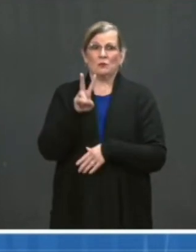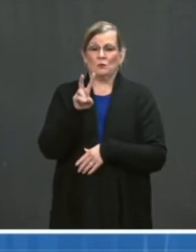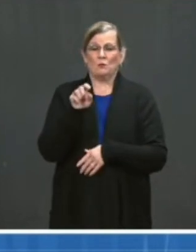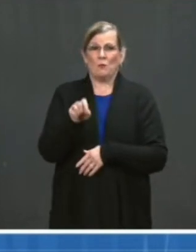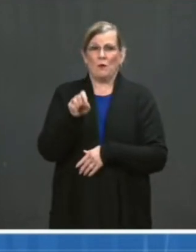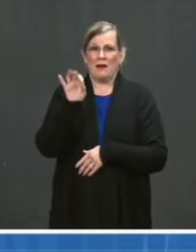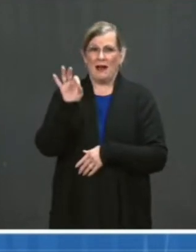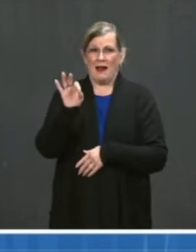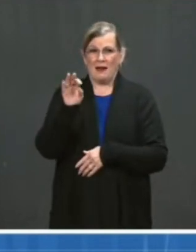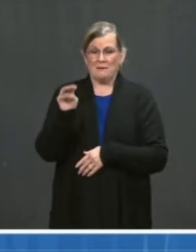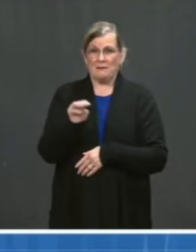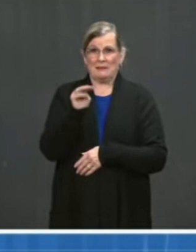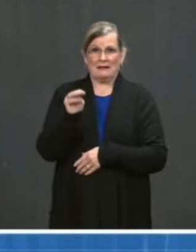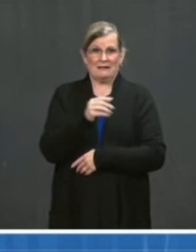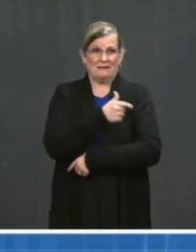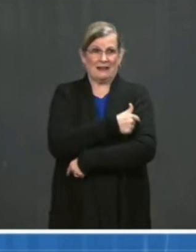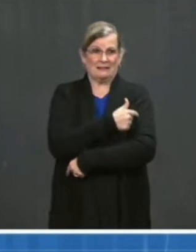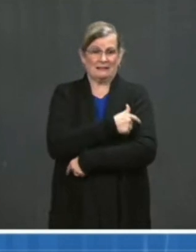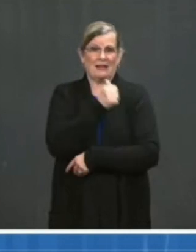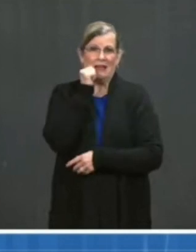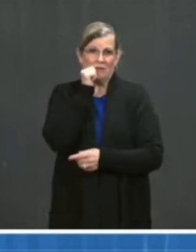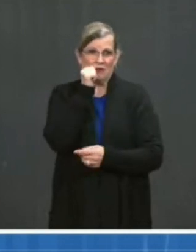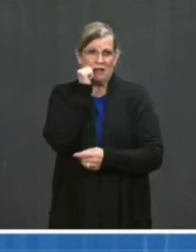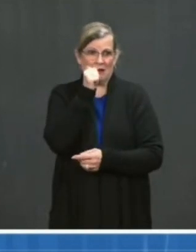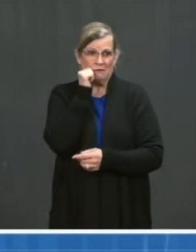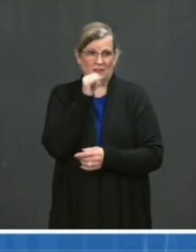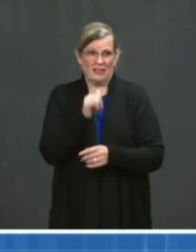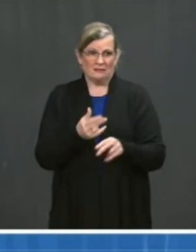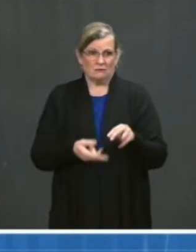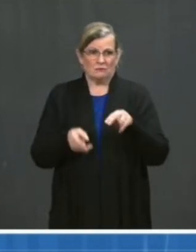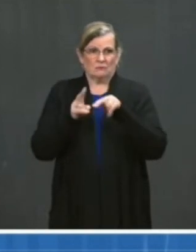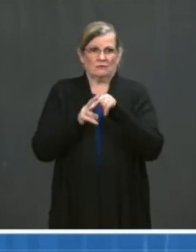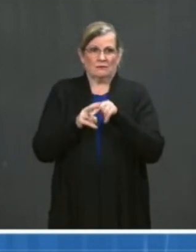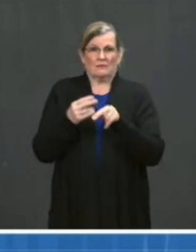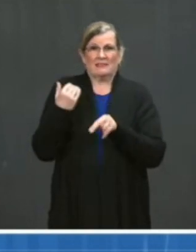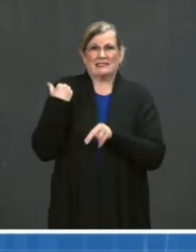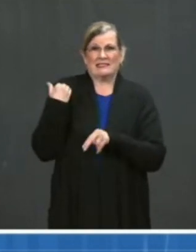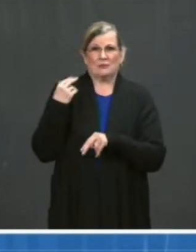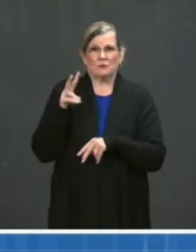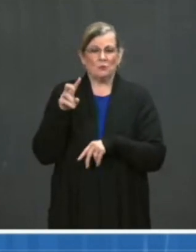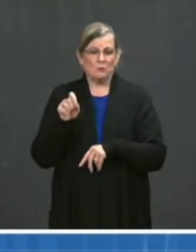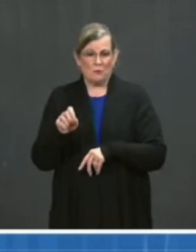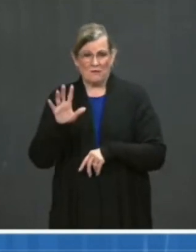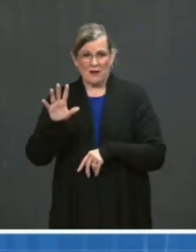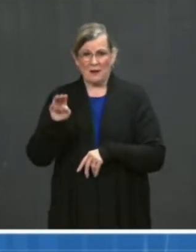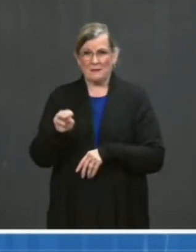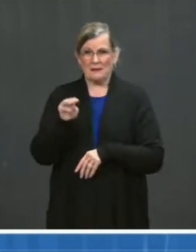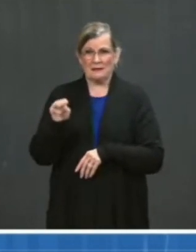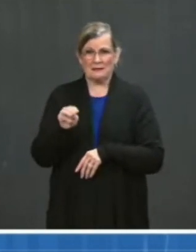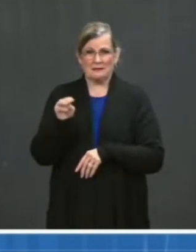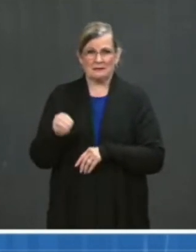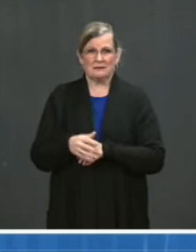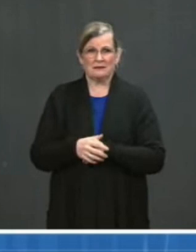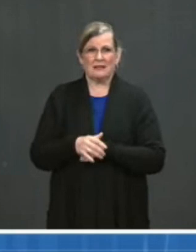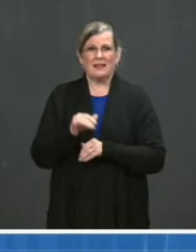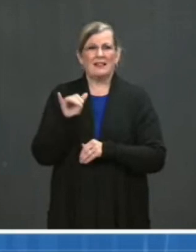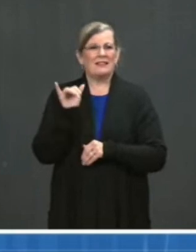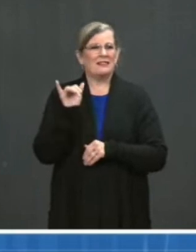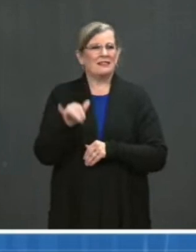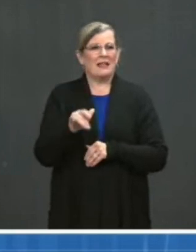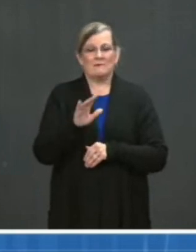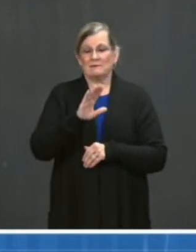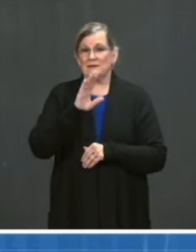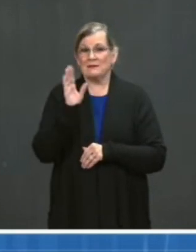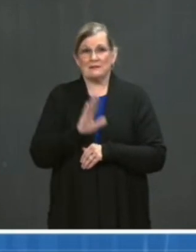day, up from last week's 2.5 million per day average. This is an unprecedented pace.